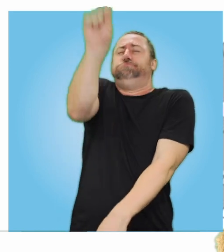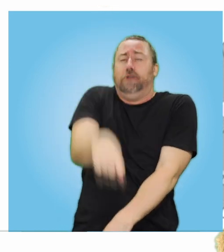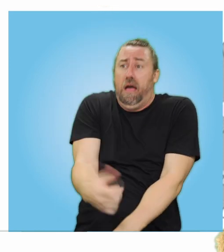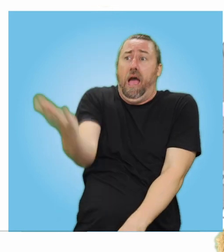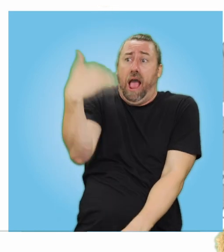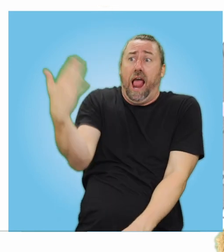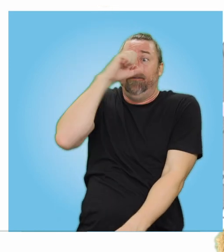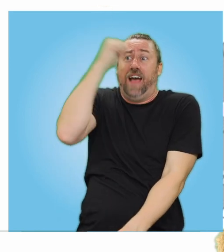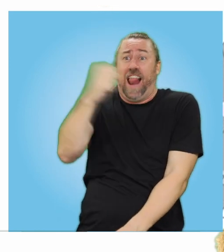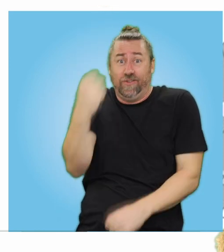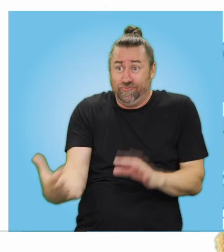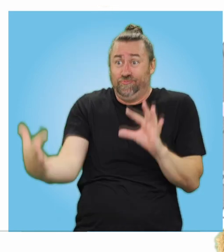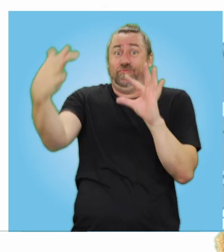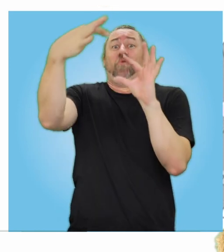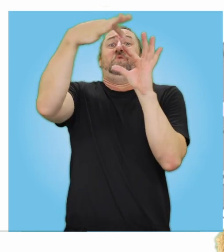elephant.